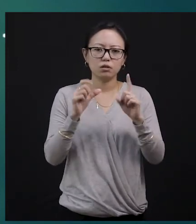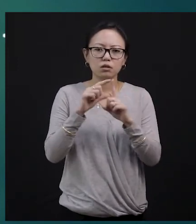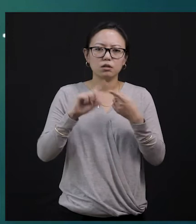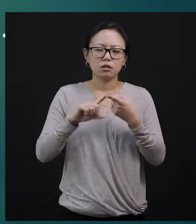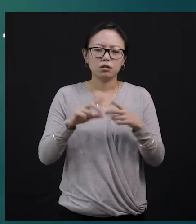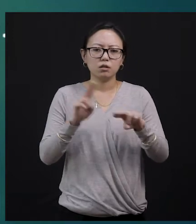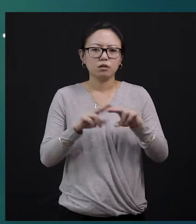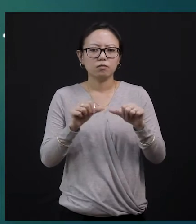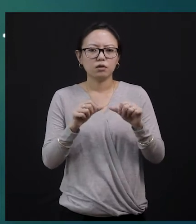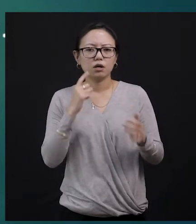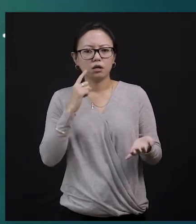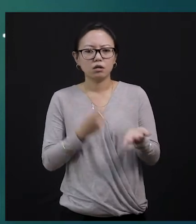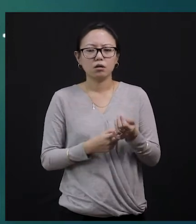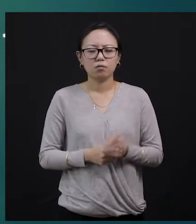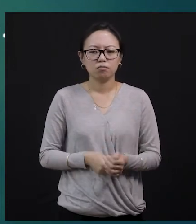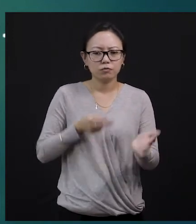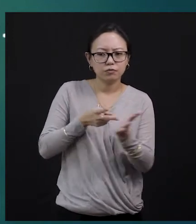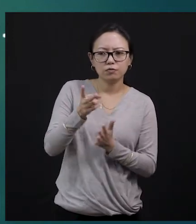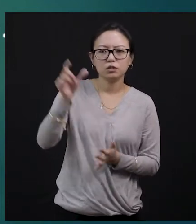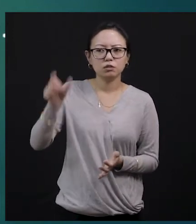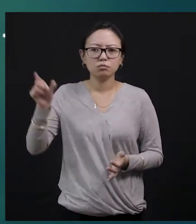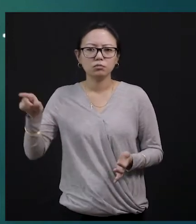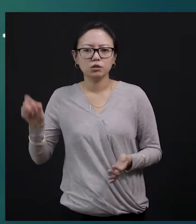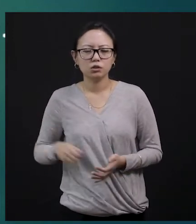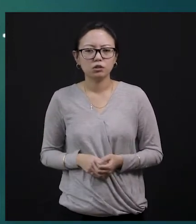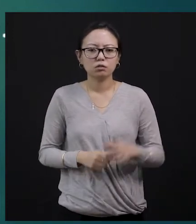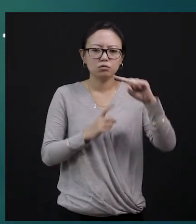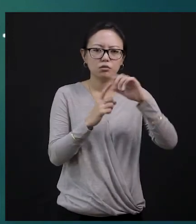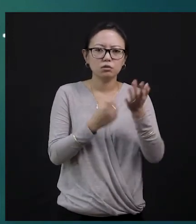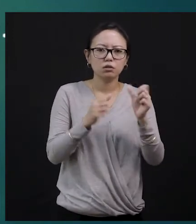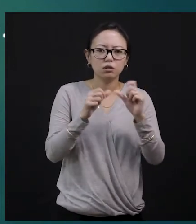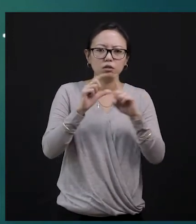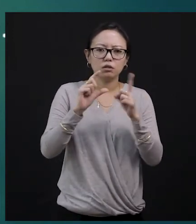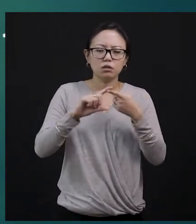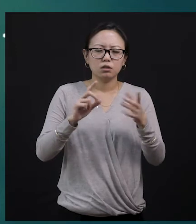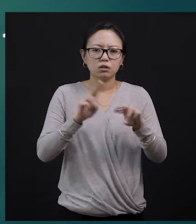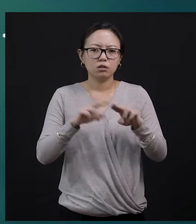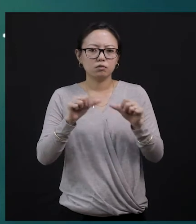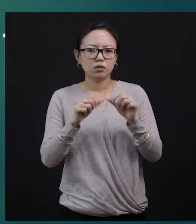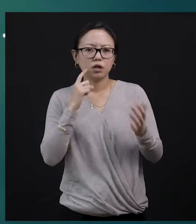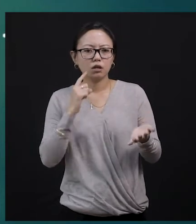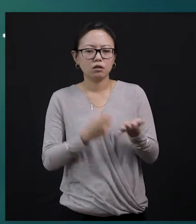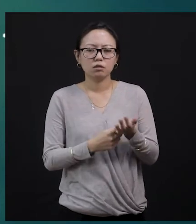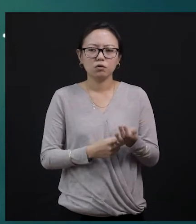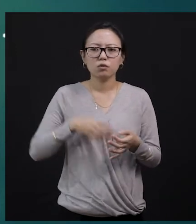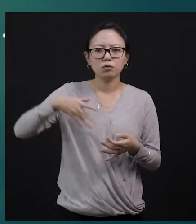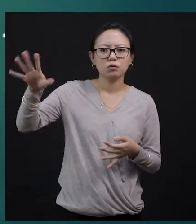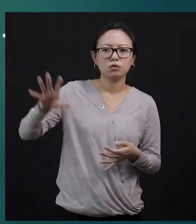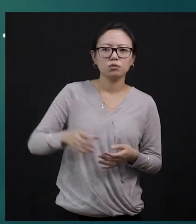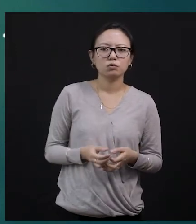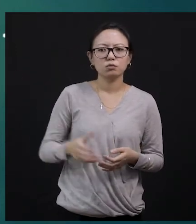might be going to buy some tools for a young children, for a young child. What does he do? He would go and buy some toys.